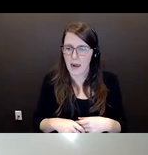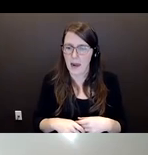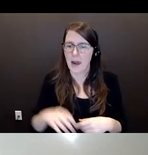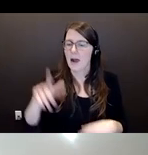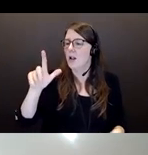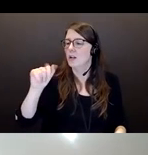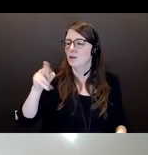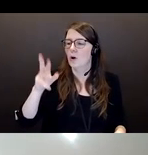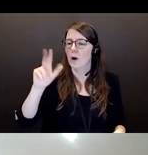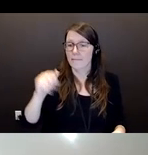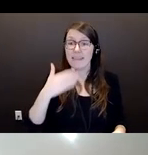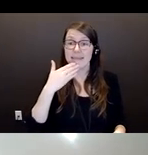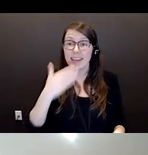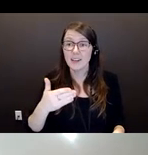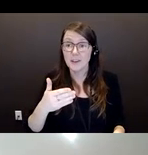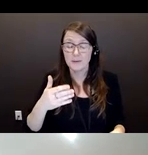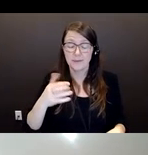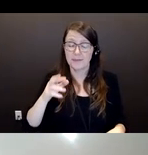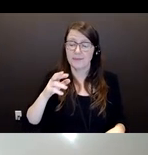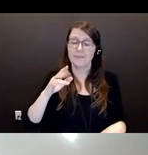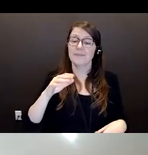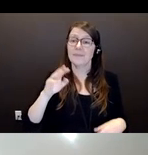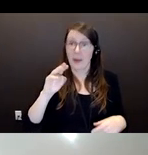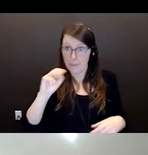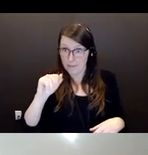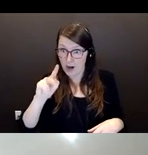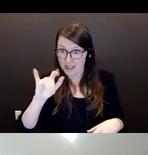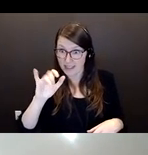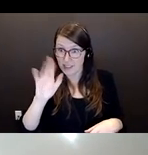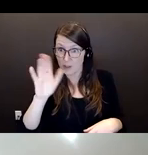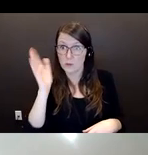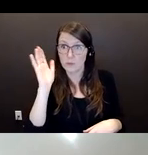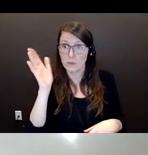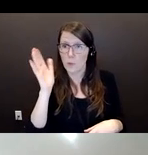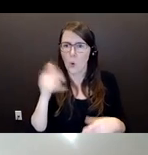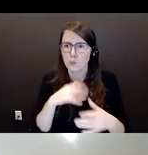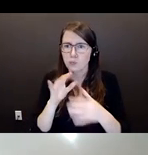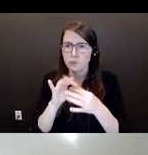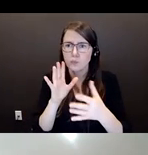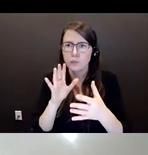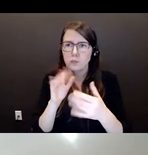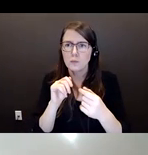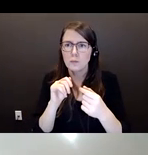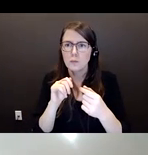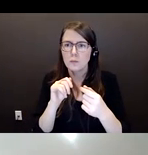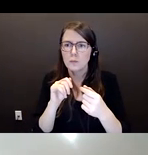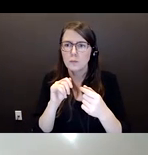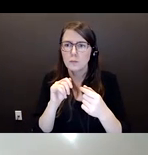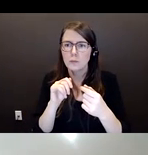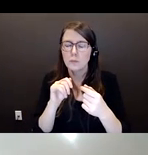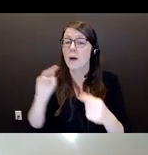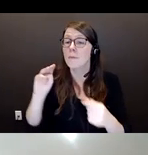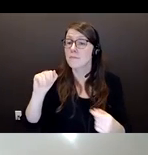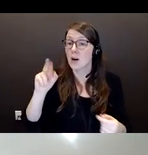thank you, Rayanne. Uh, so Martin, uh, your presentation is, uh, is garnering a lot of